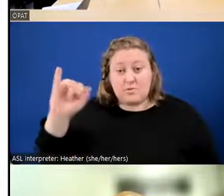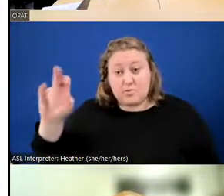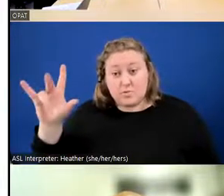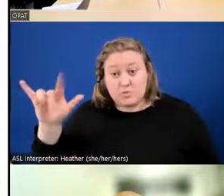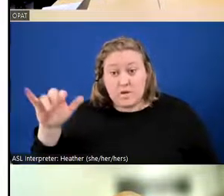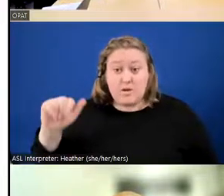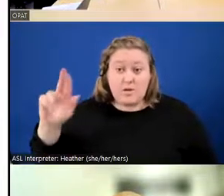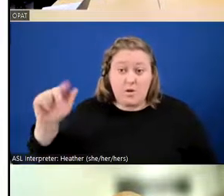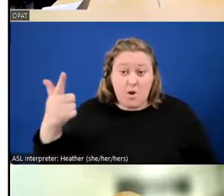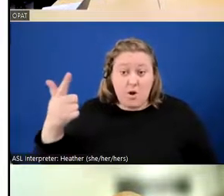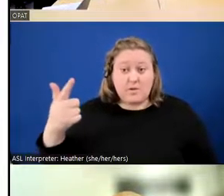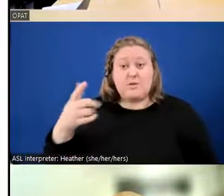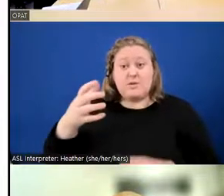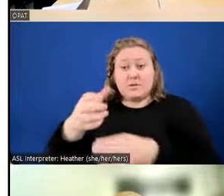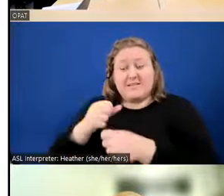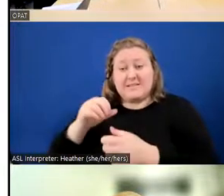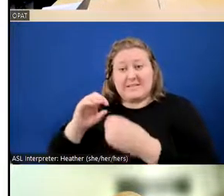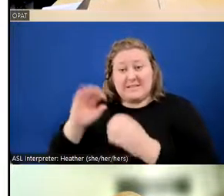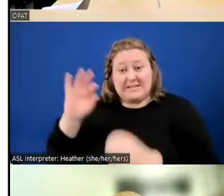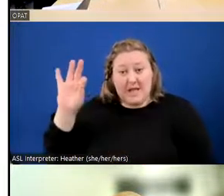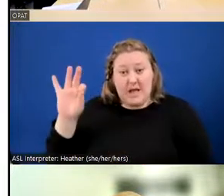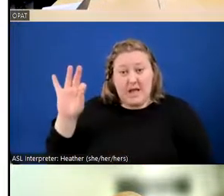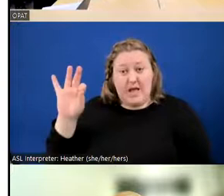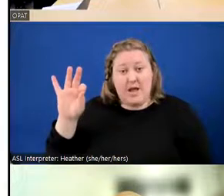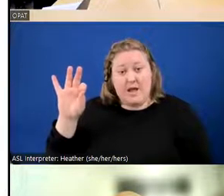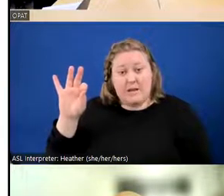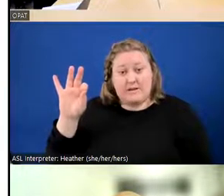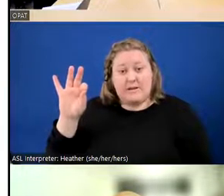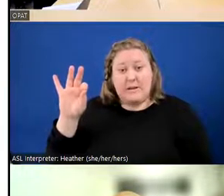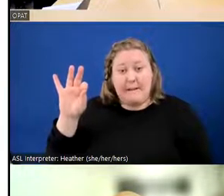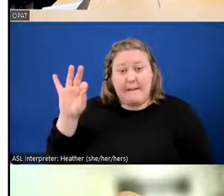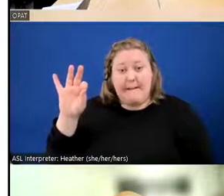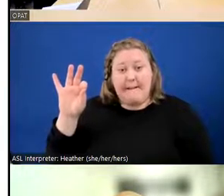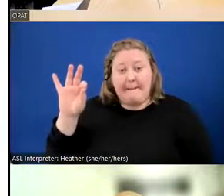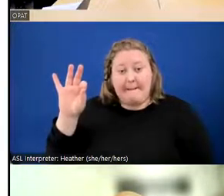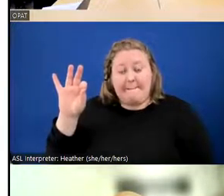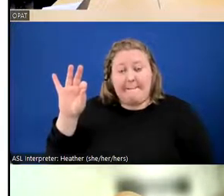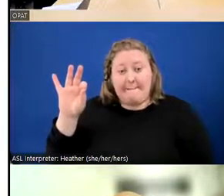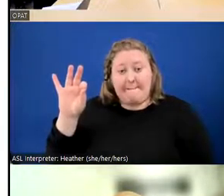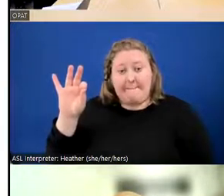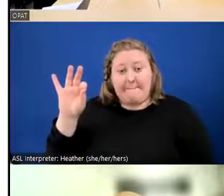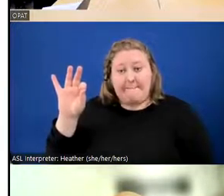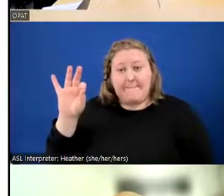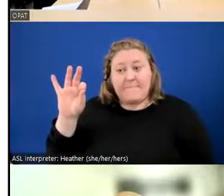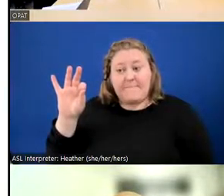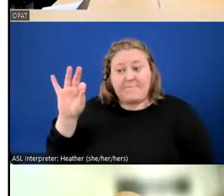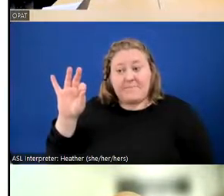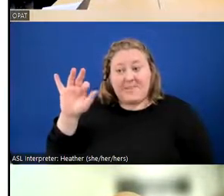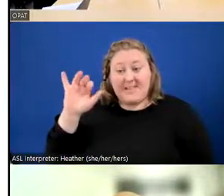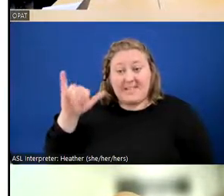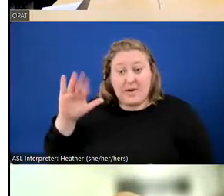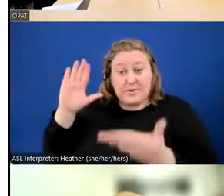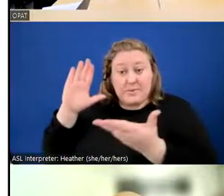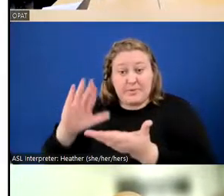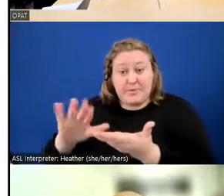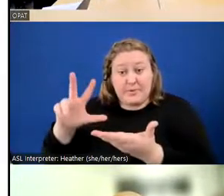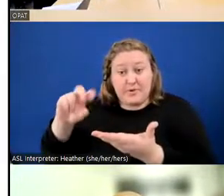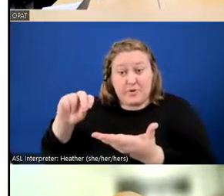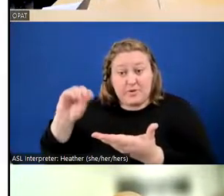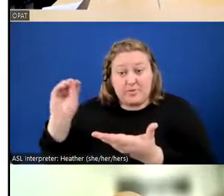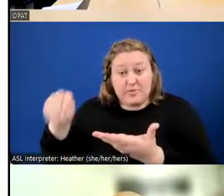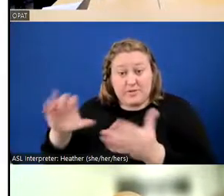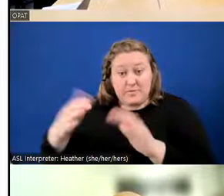we received nine complaints, the complaint reports were down 30% from last quarter.